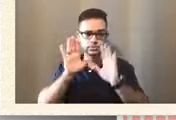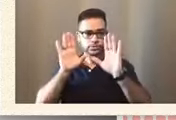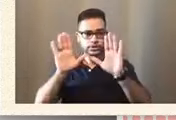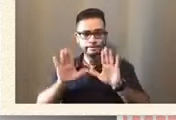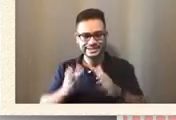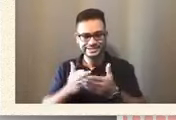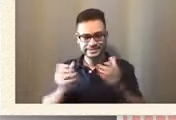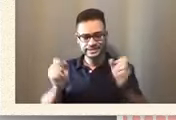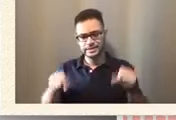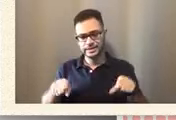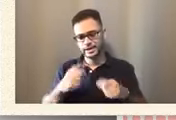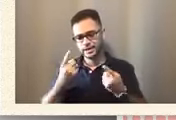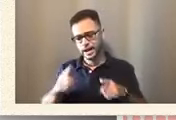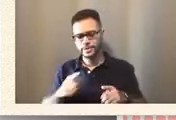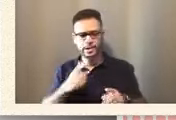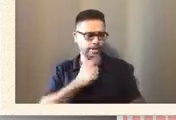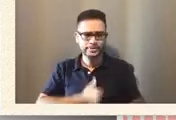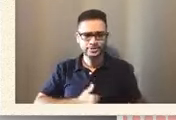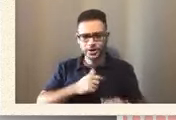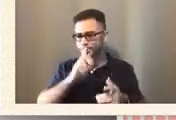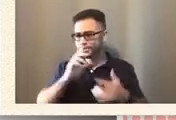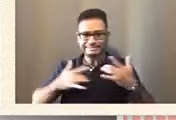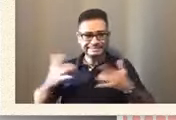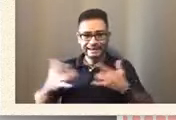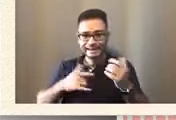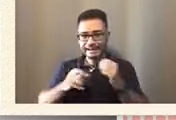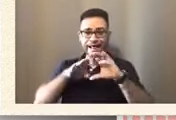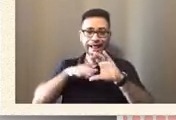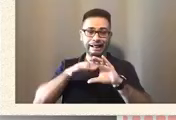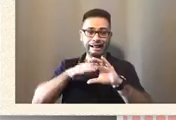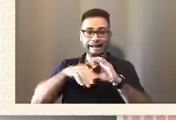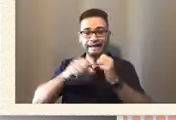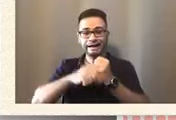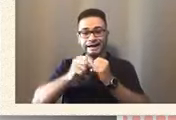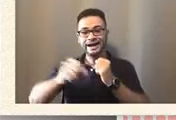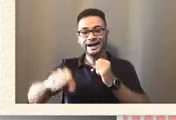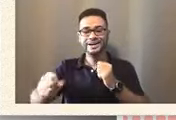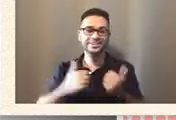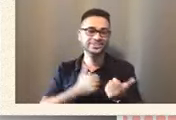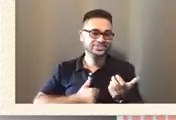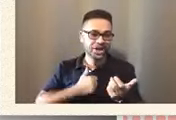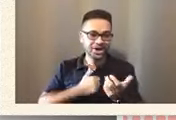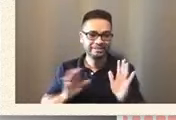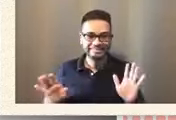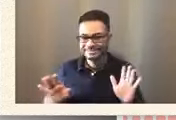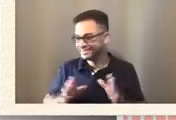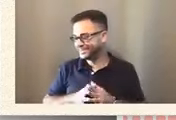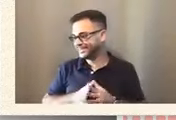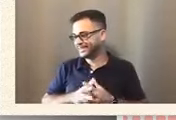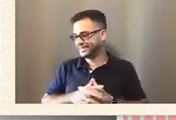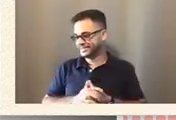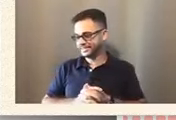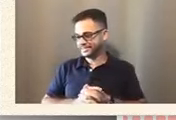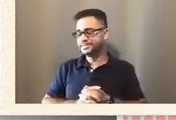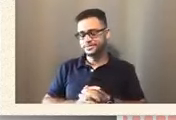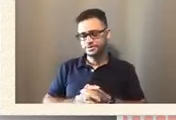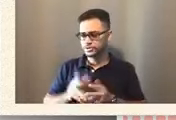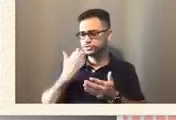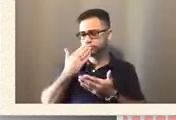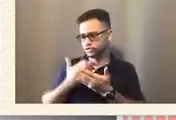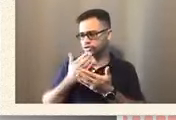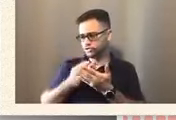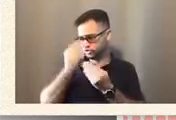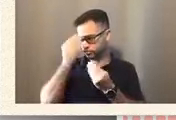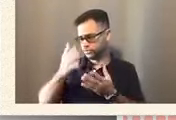I'm too excited. Next. Agatha, you brought in some great points. Kelly, we want to know about you.